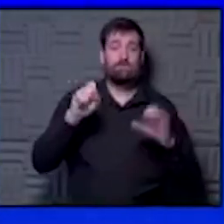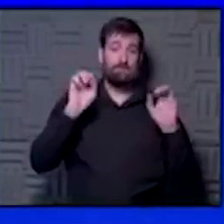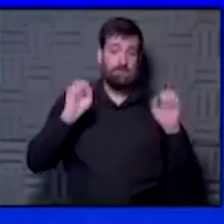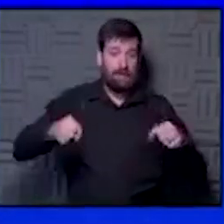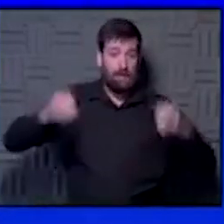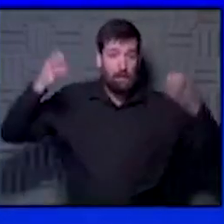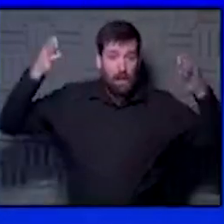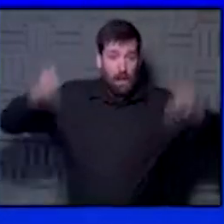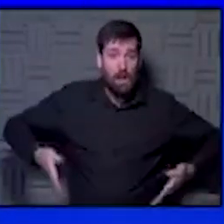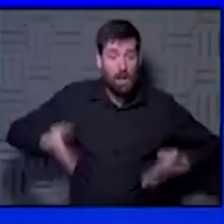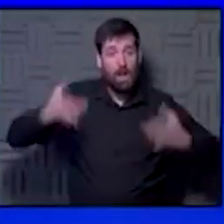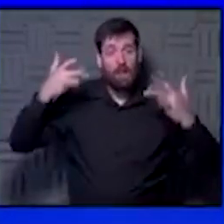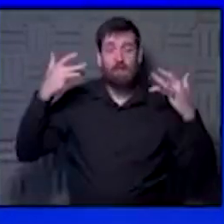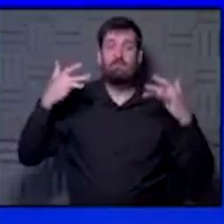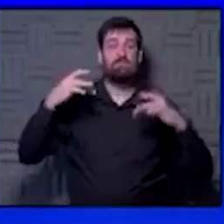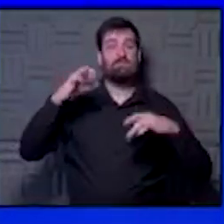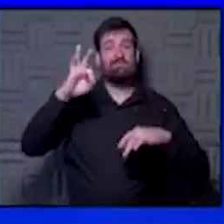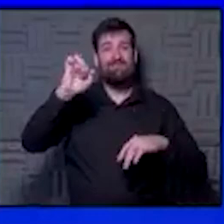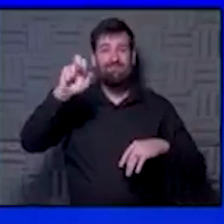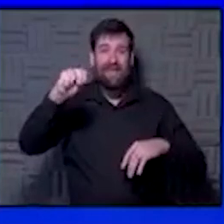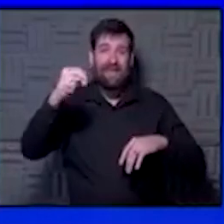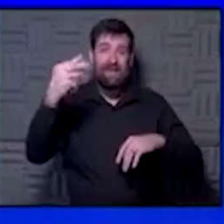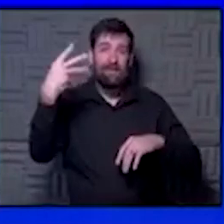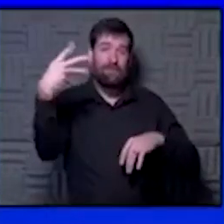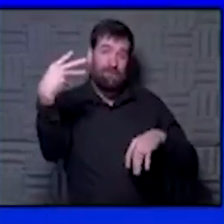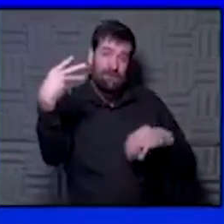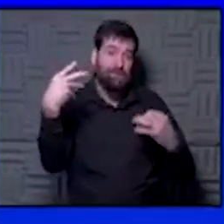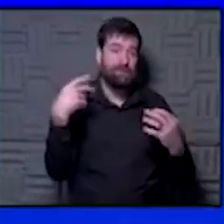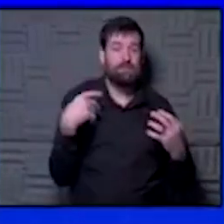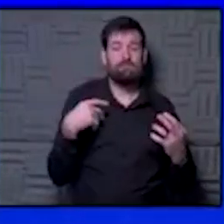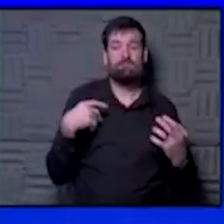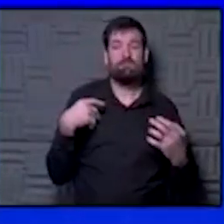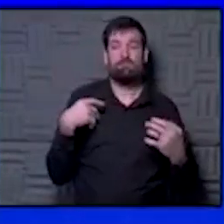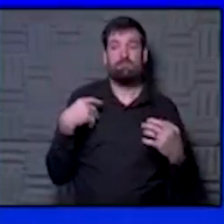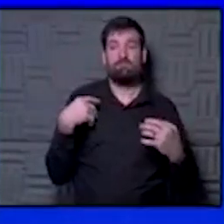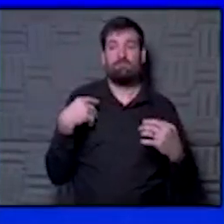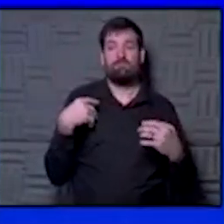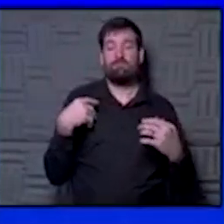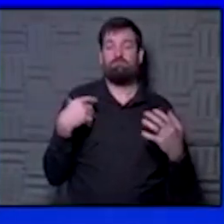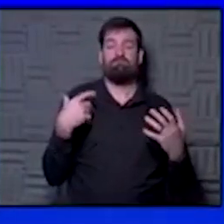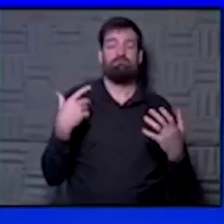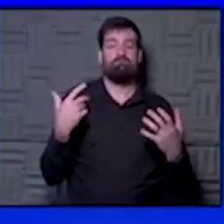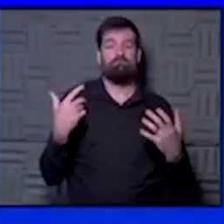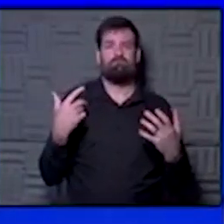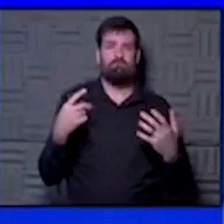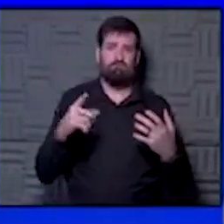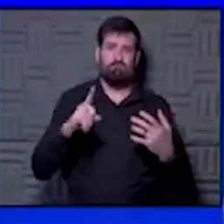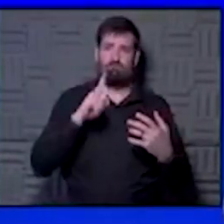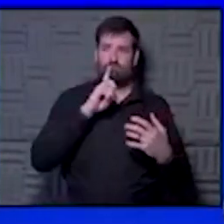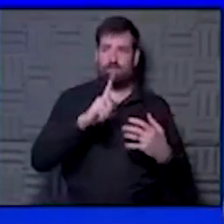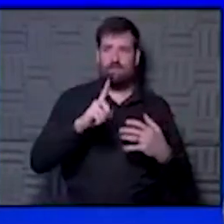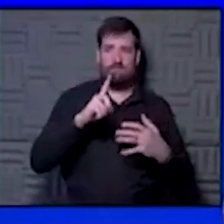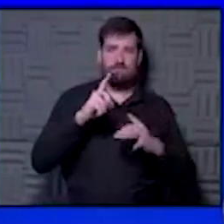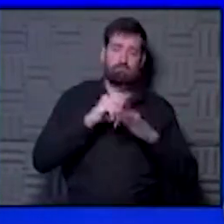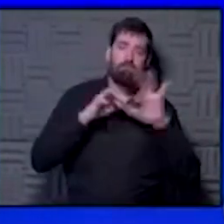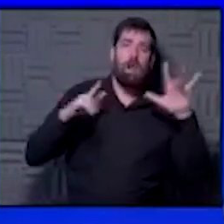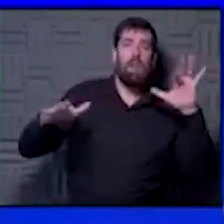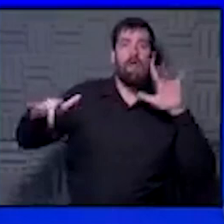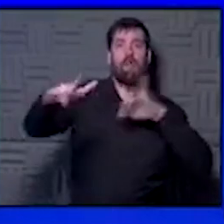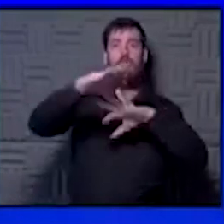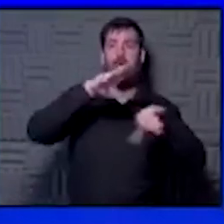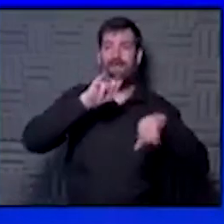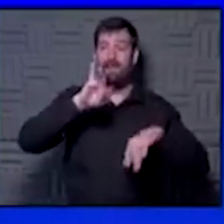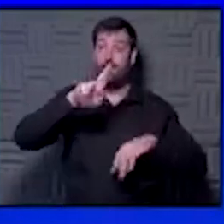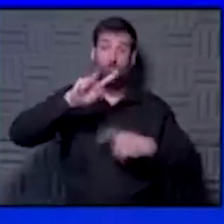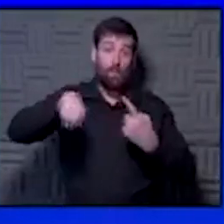open windows, if you can have the fan blowing, you know, back towards you to really create that turbulent airflow. Obviously,